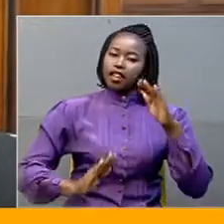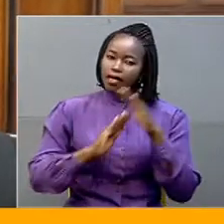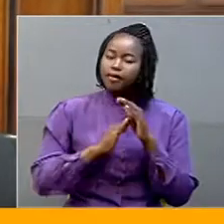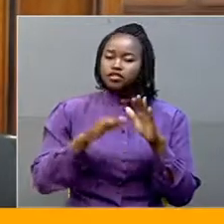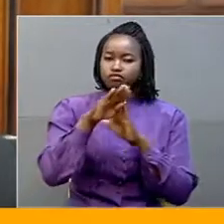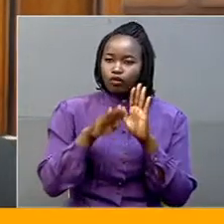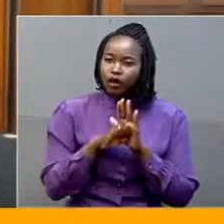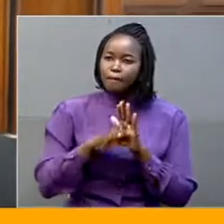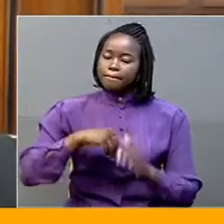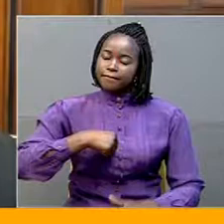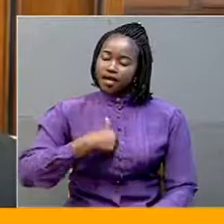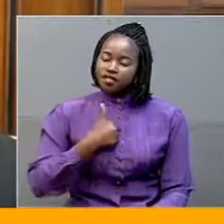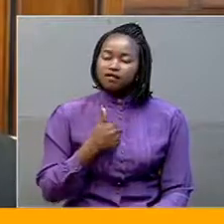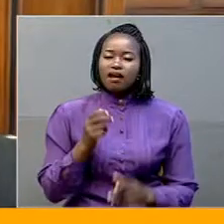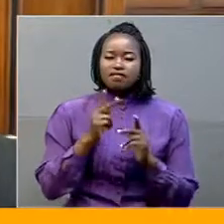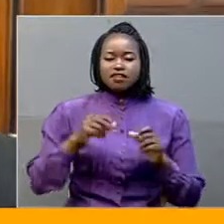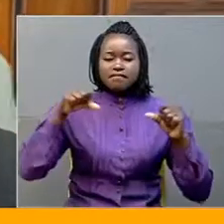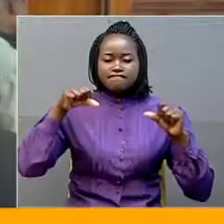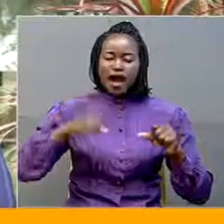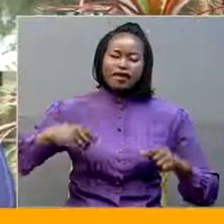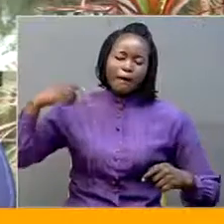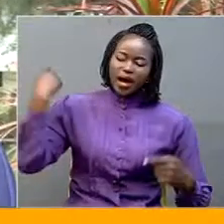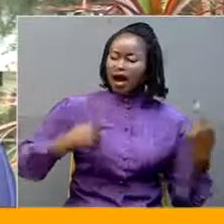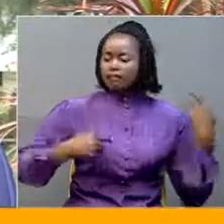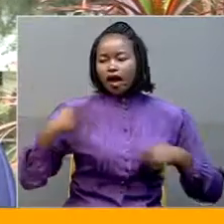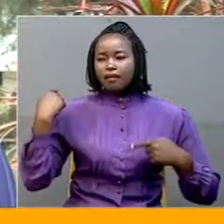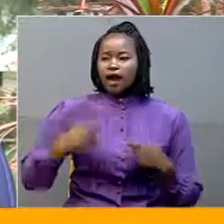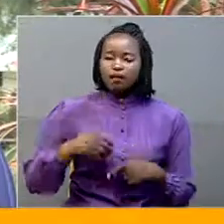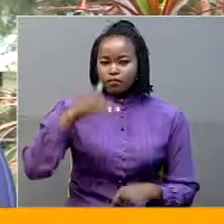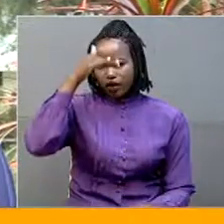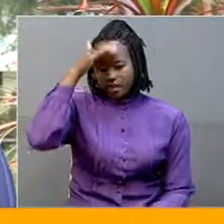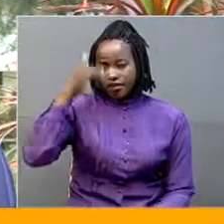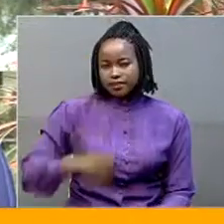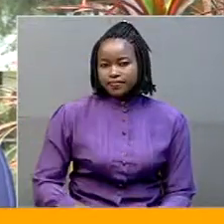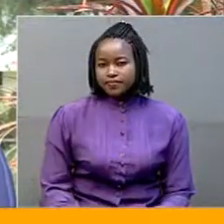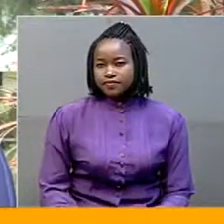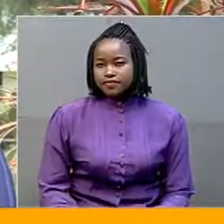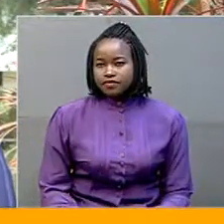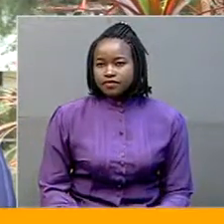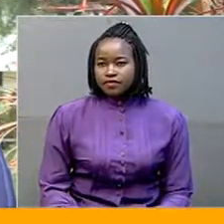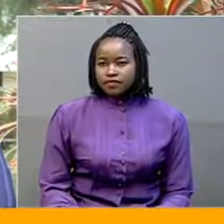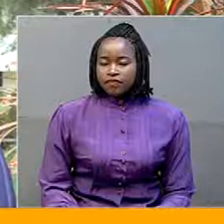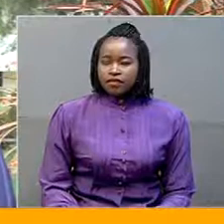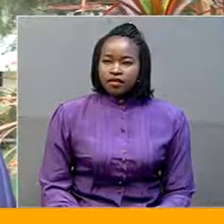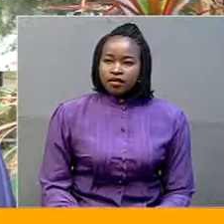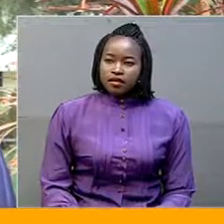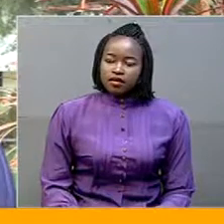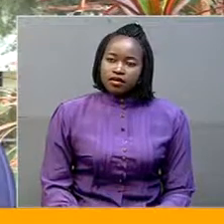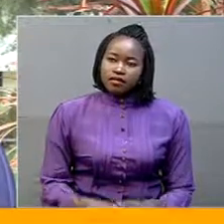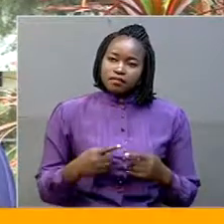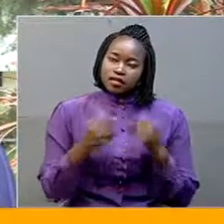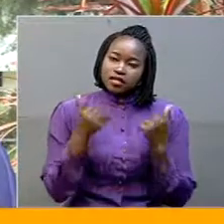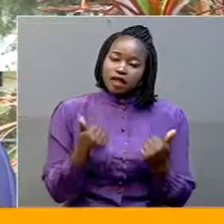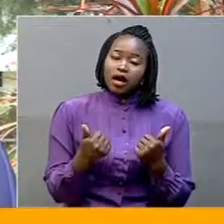was badly brutalised by the police. For the Christmas season, to our Christians within Kampala,